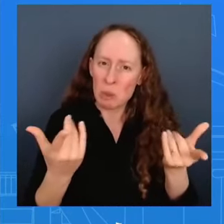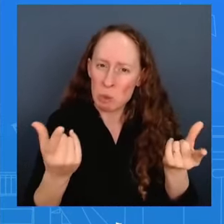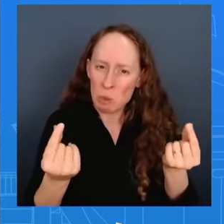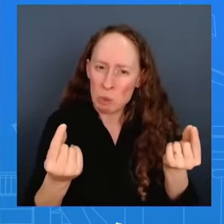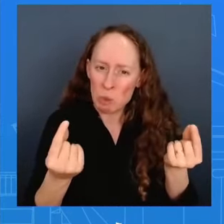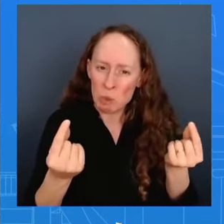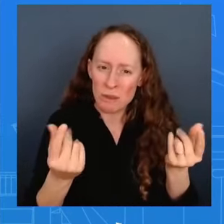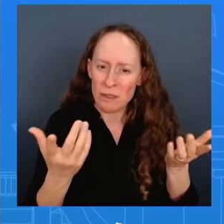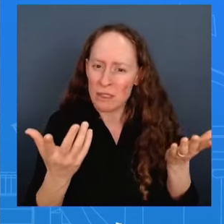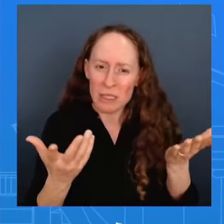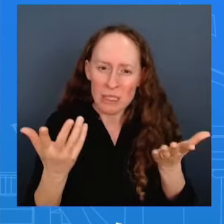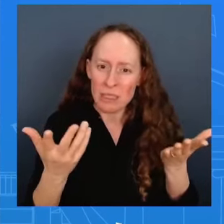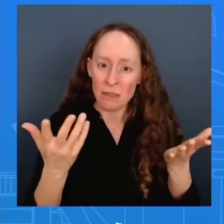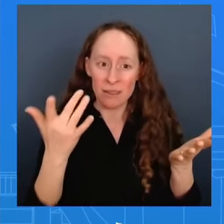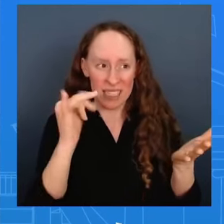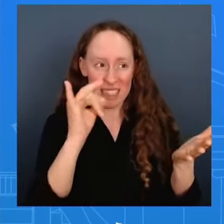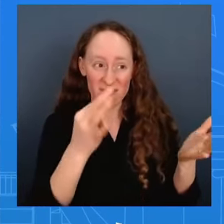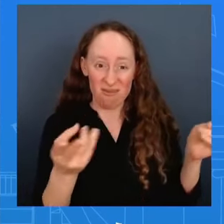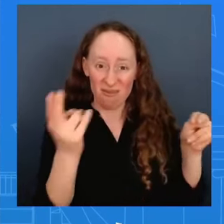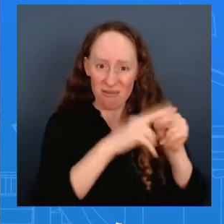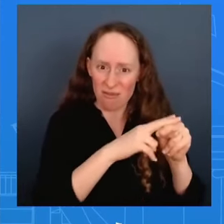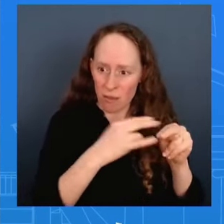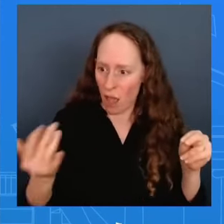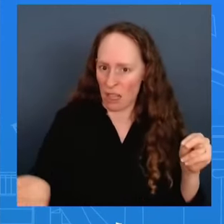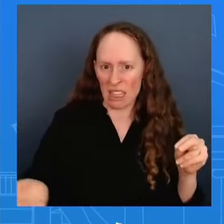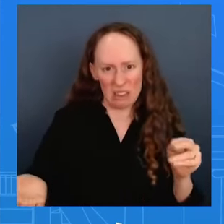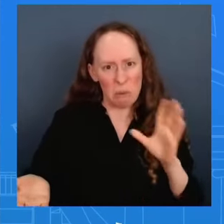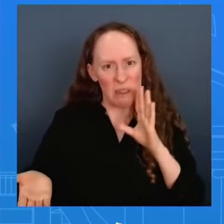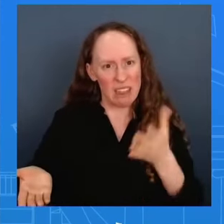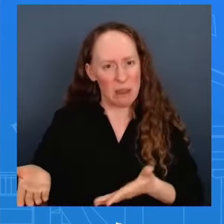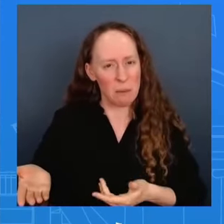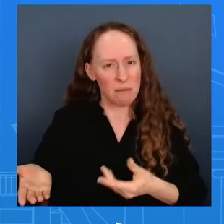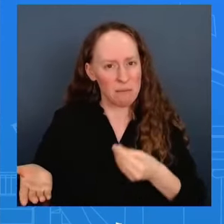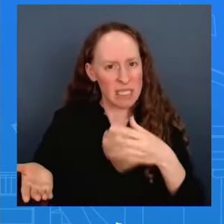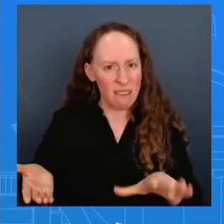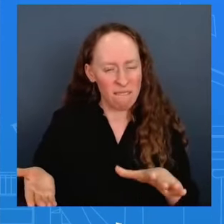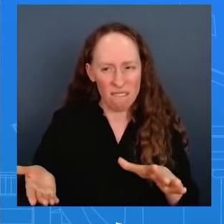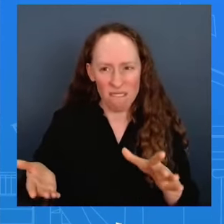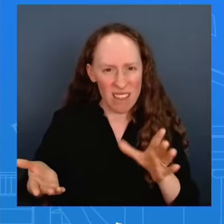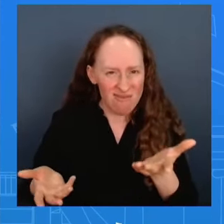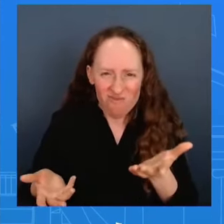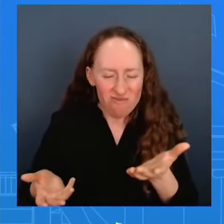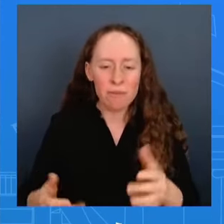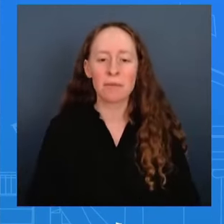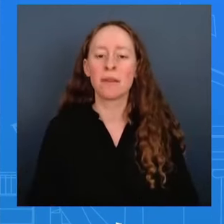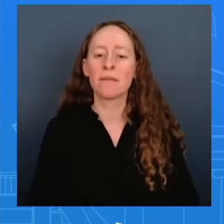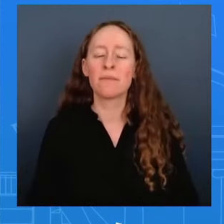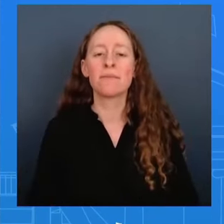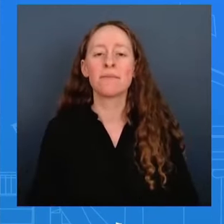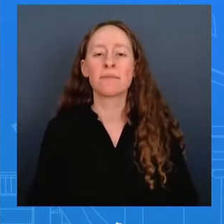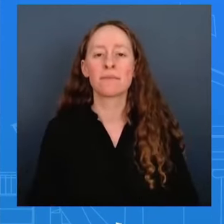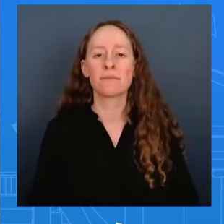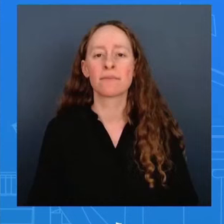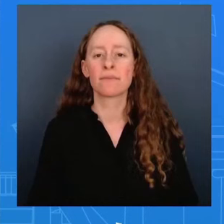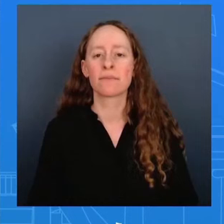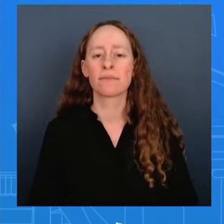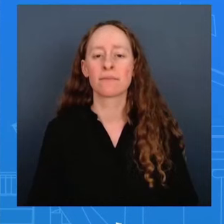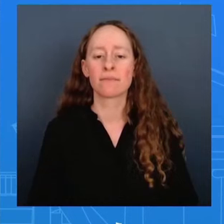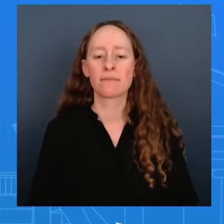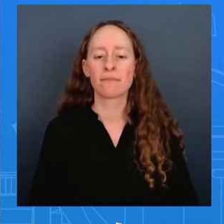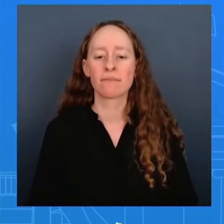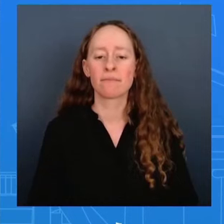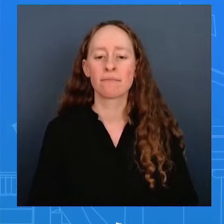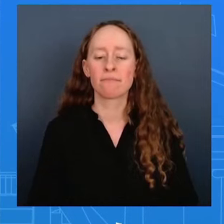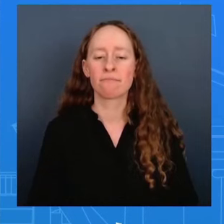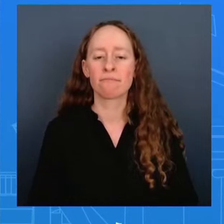the story and the show that we have been a part of for the last several decades which is as you allow china